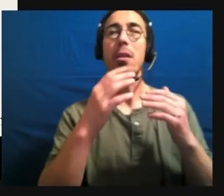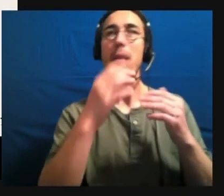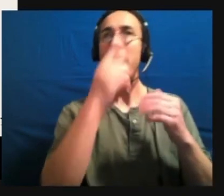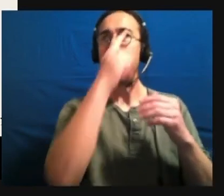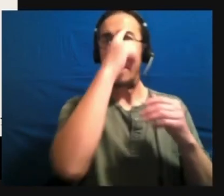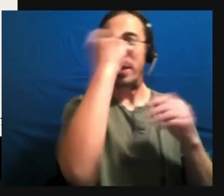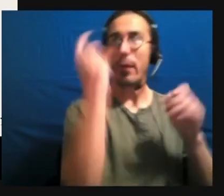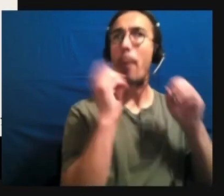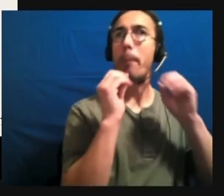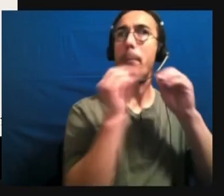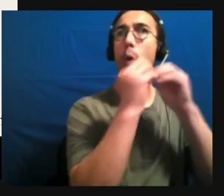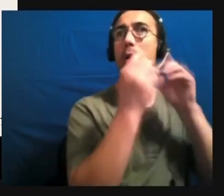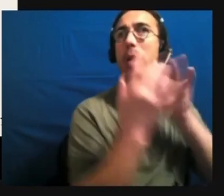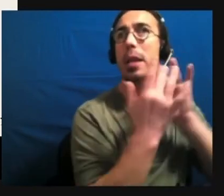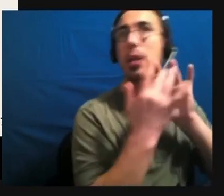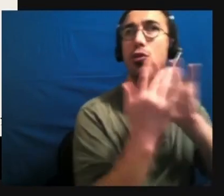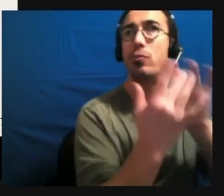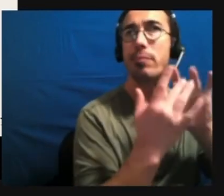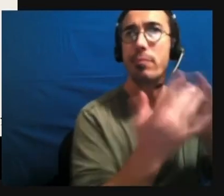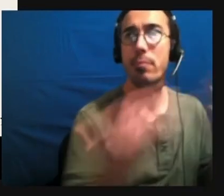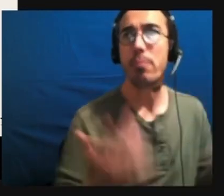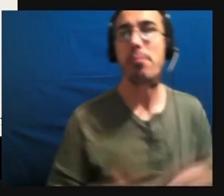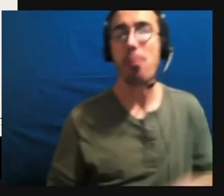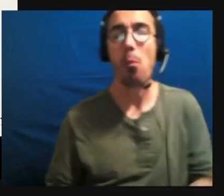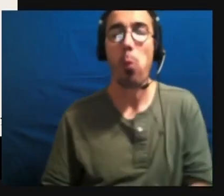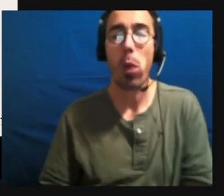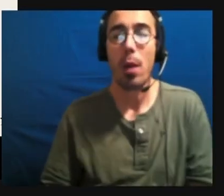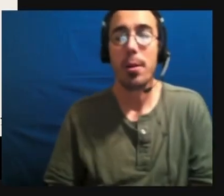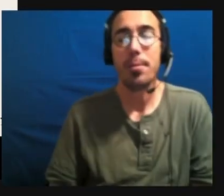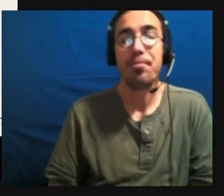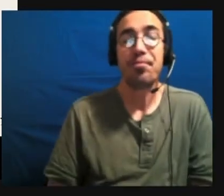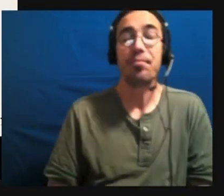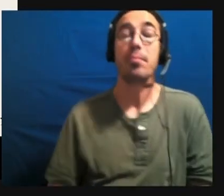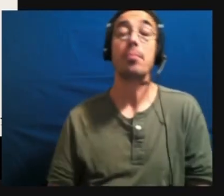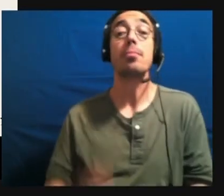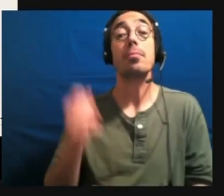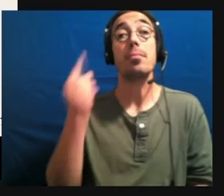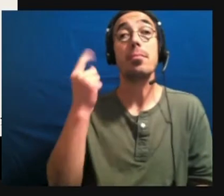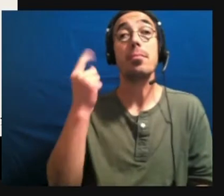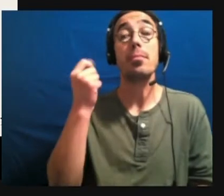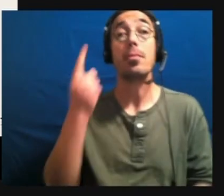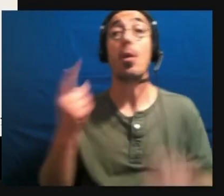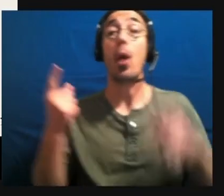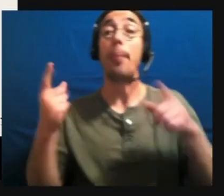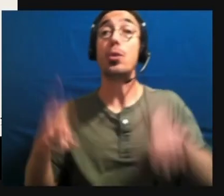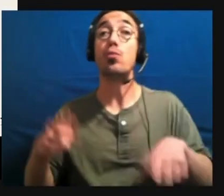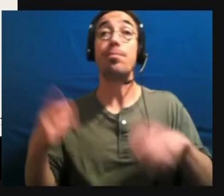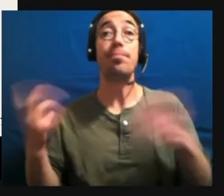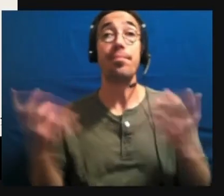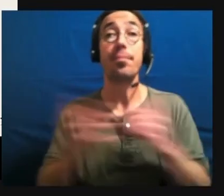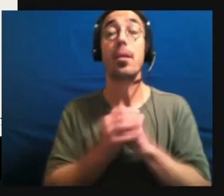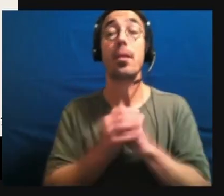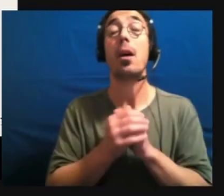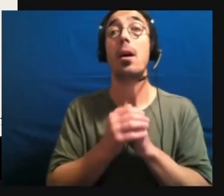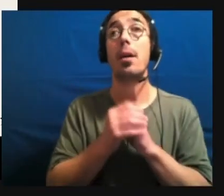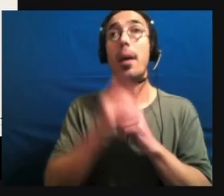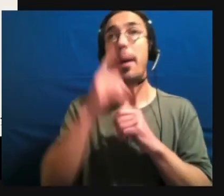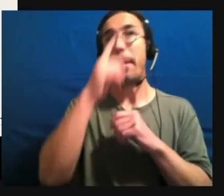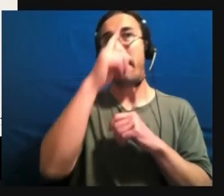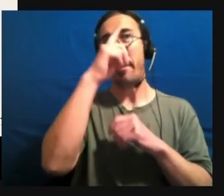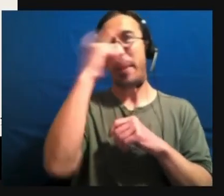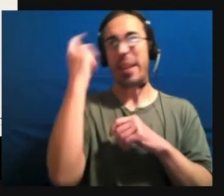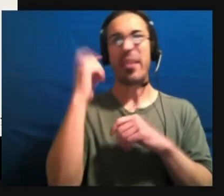connectivity. What happens is because of that synaptic